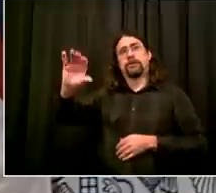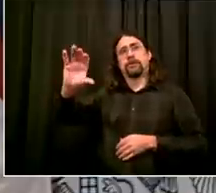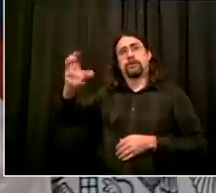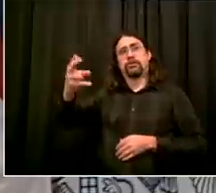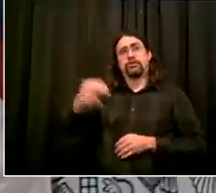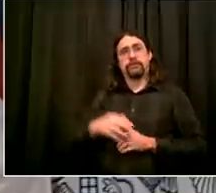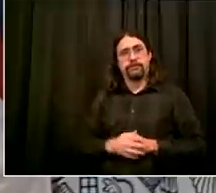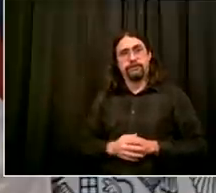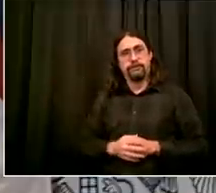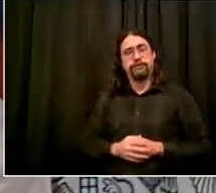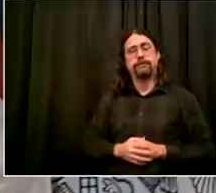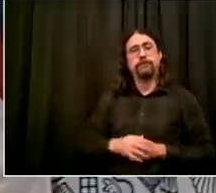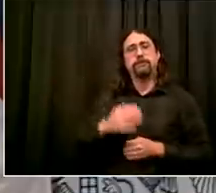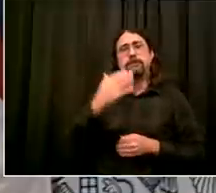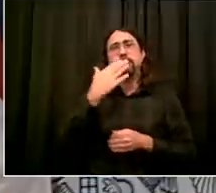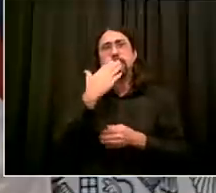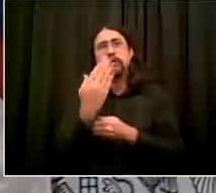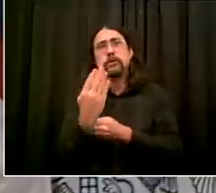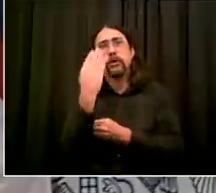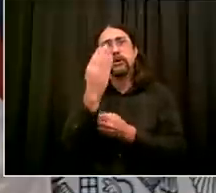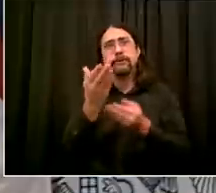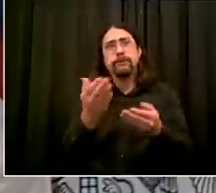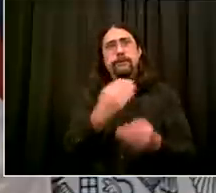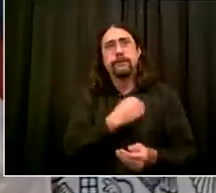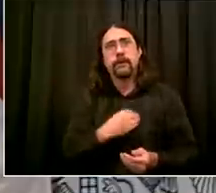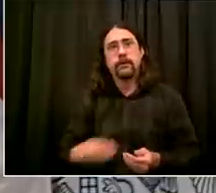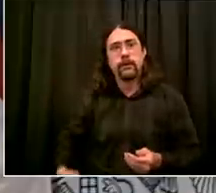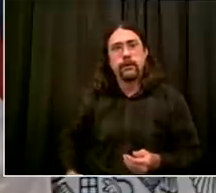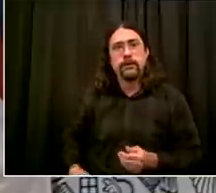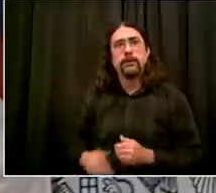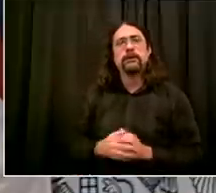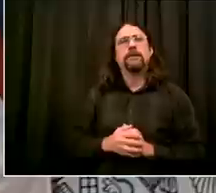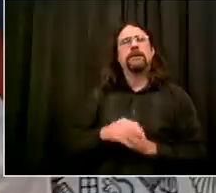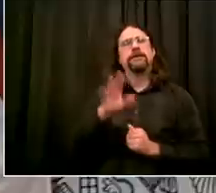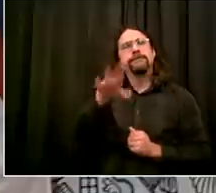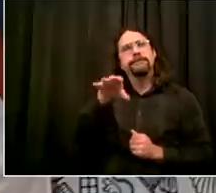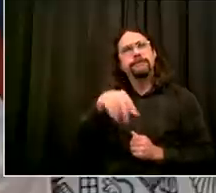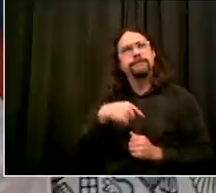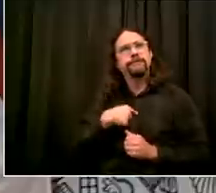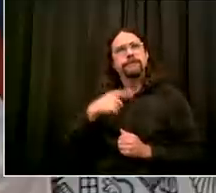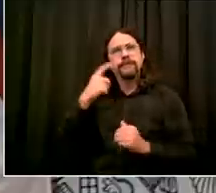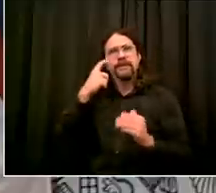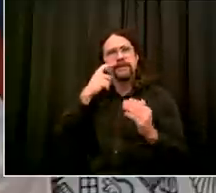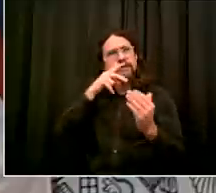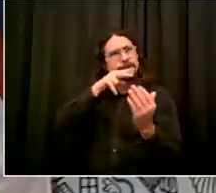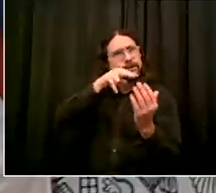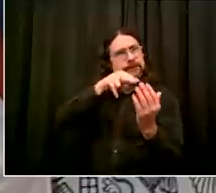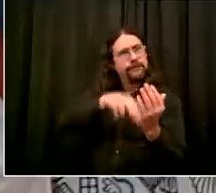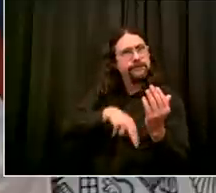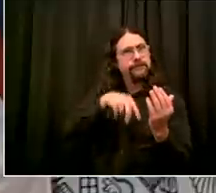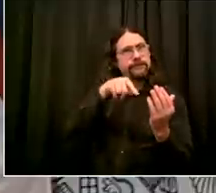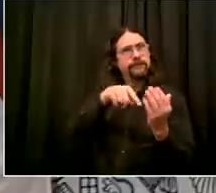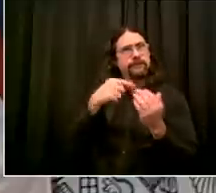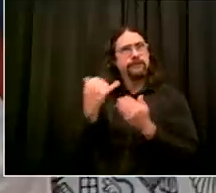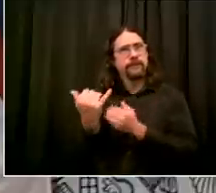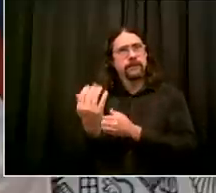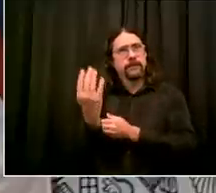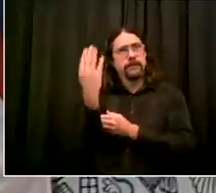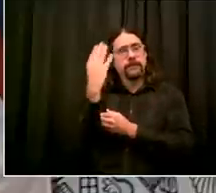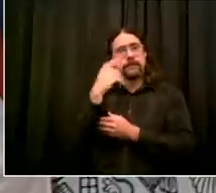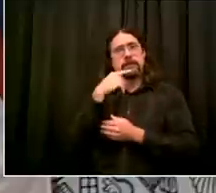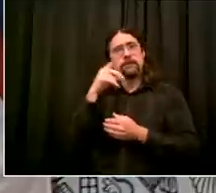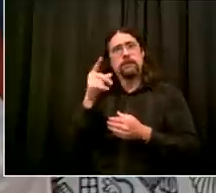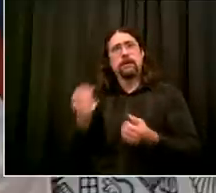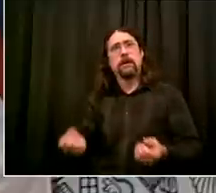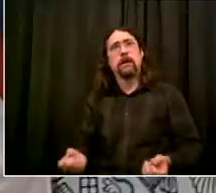morning uh that uh the number of confirmed cases of the coronavirus has gone up more than 15 in the last 10